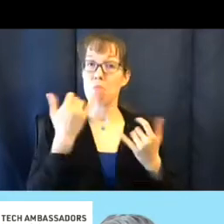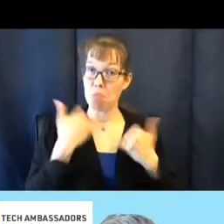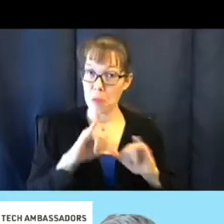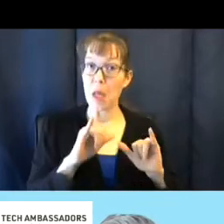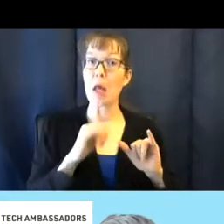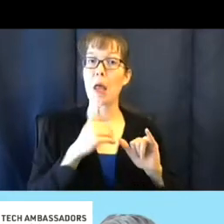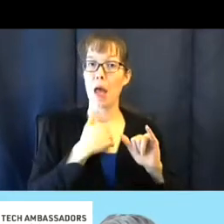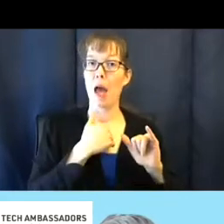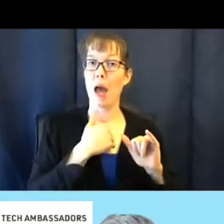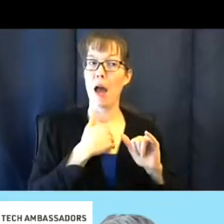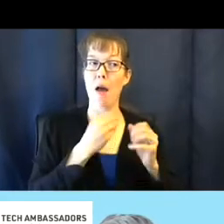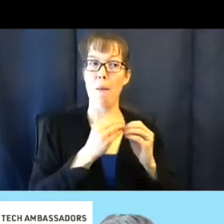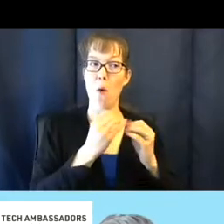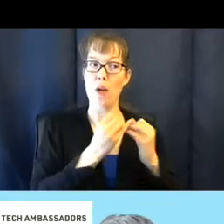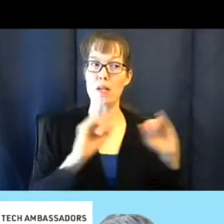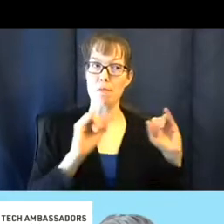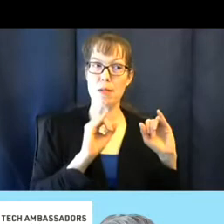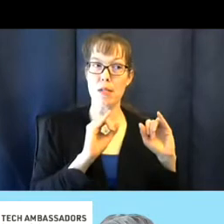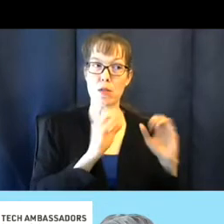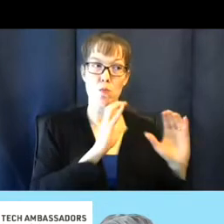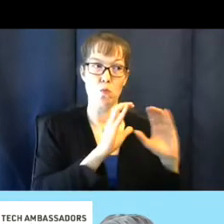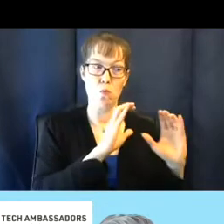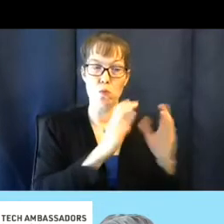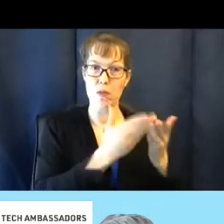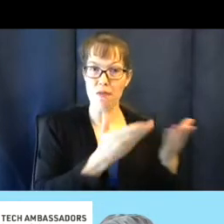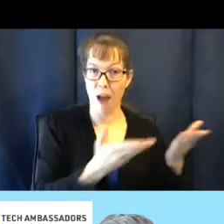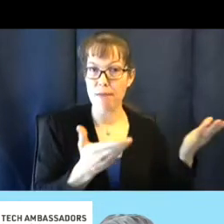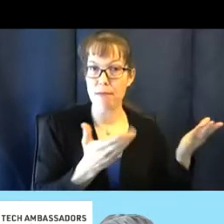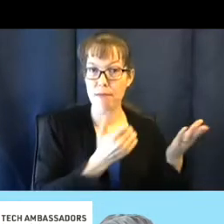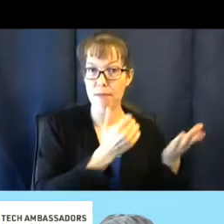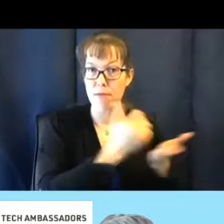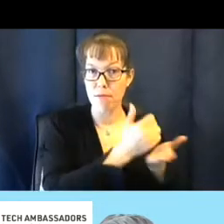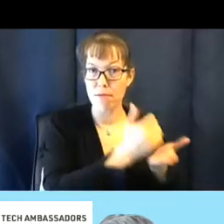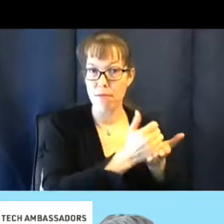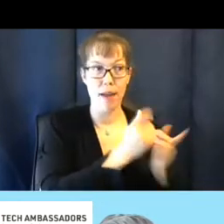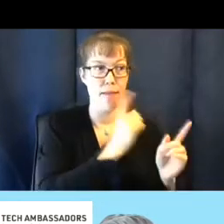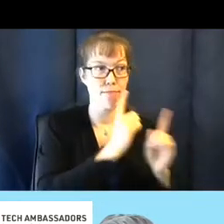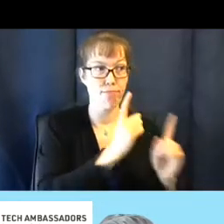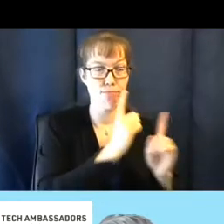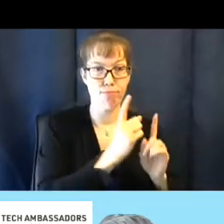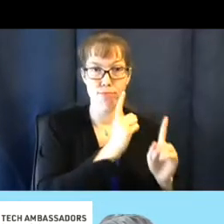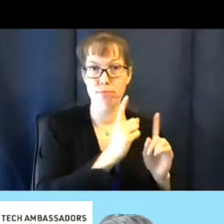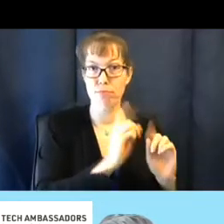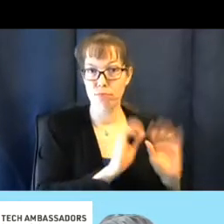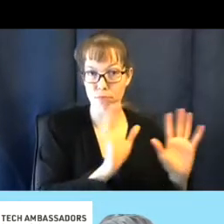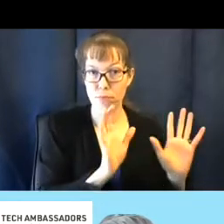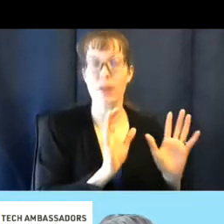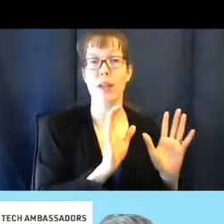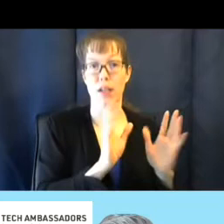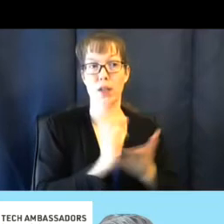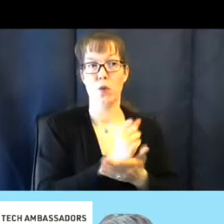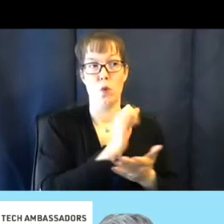independent using communication devices that talk. And they can use these